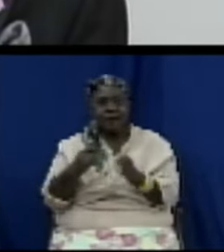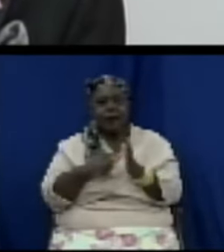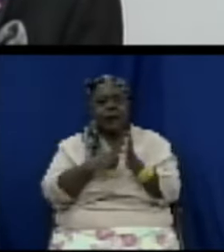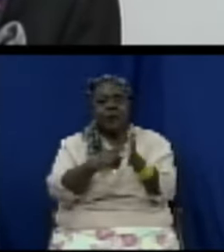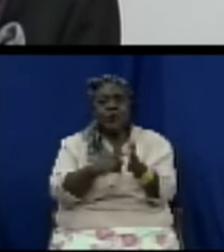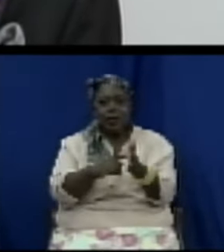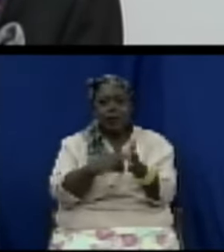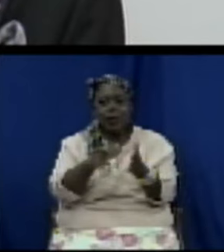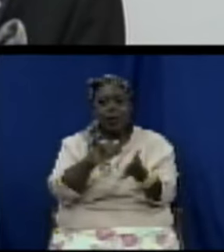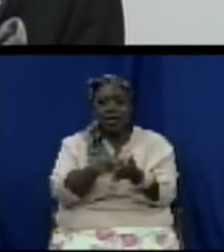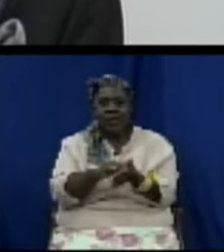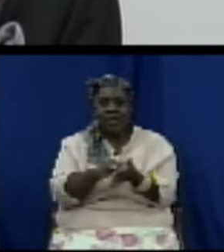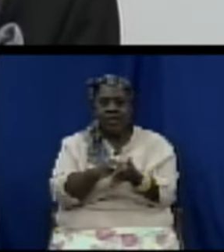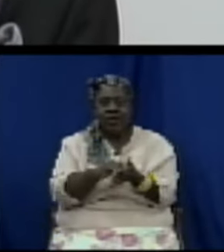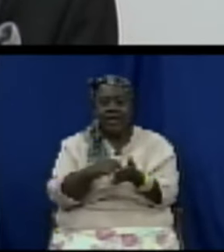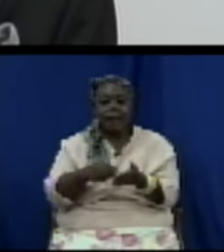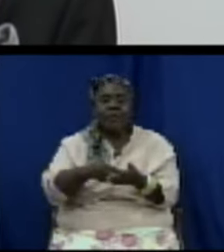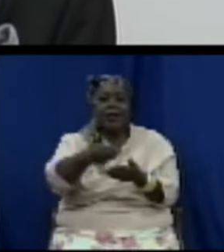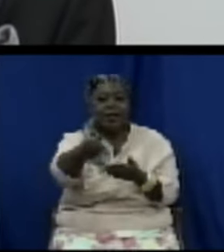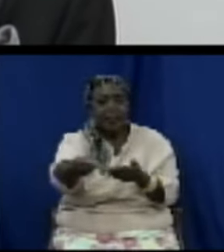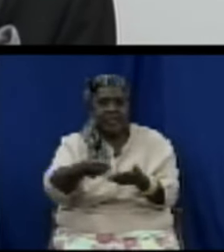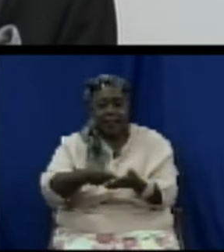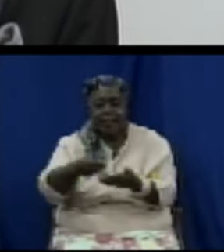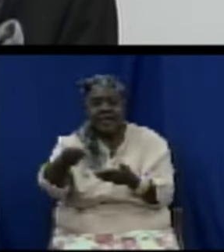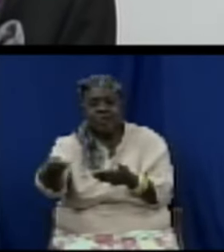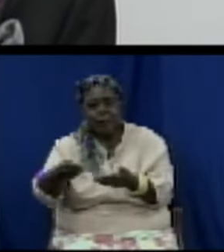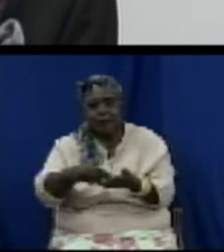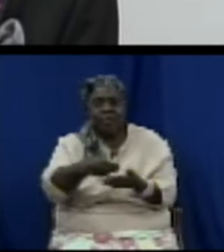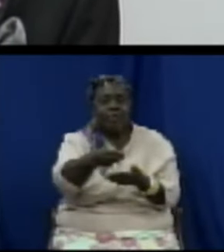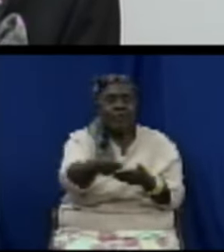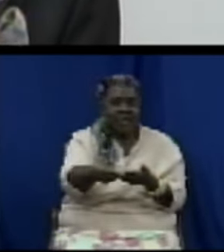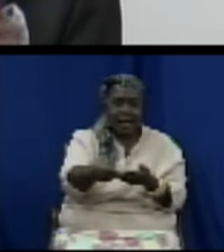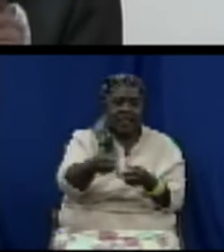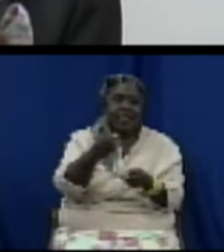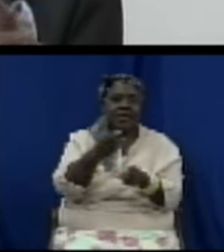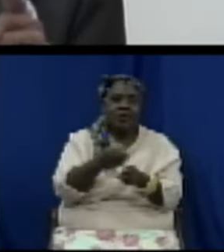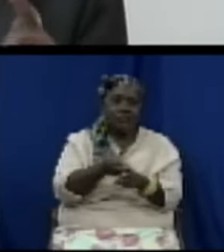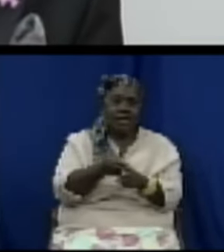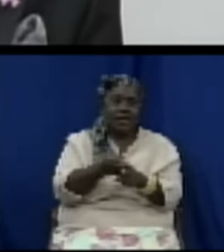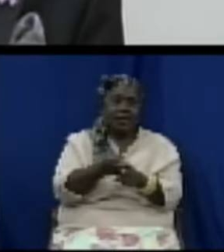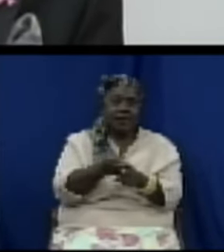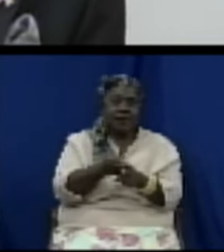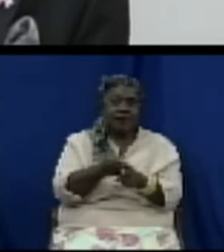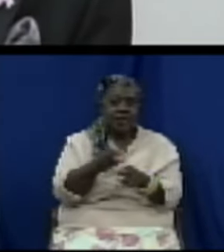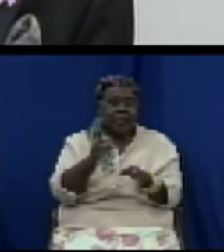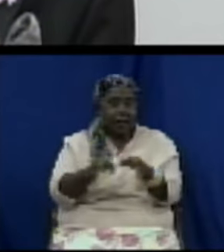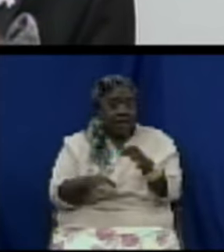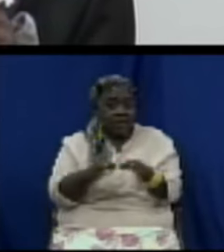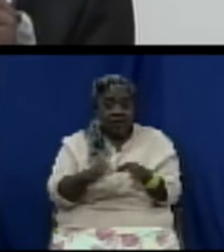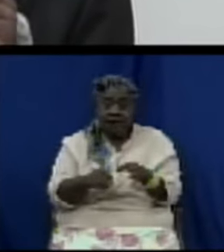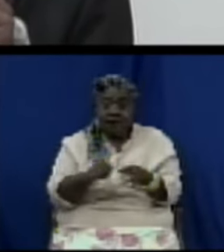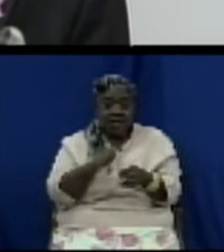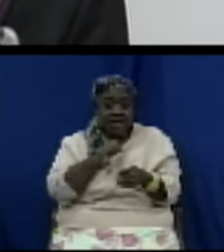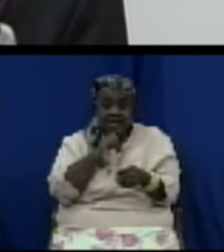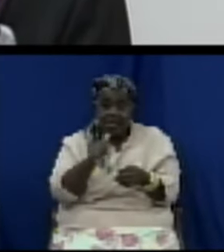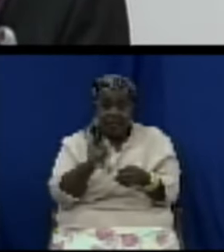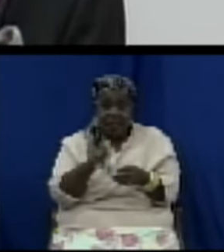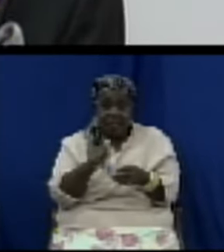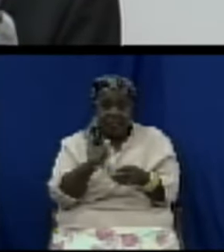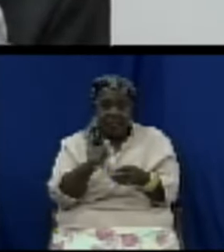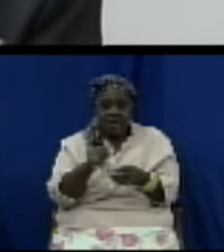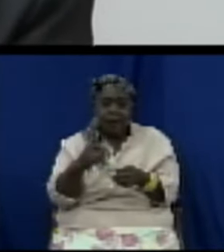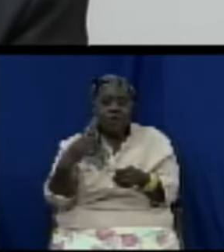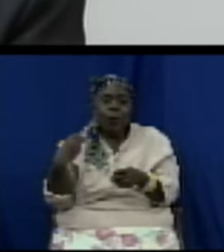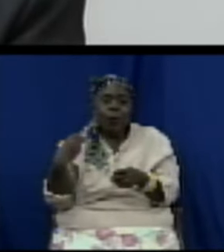specifications this objective if it is not achieved when consumers